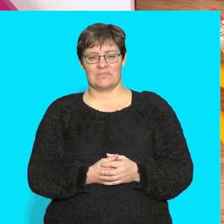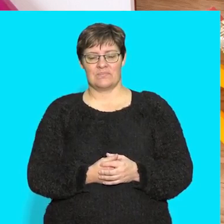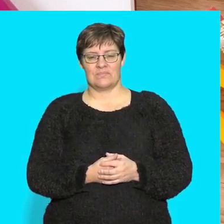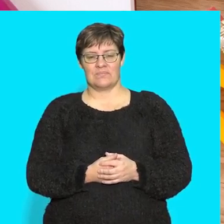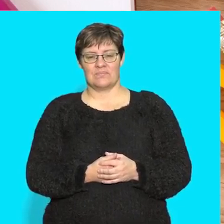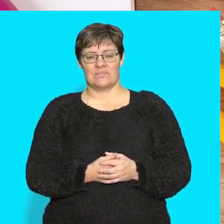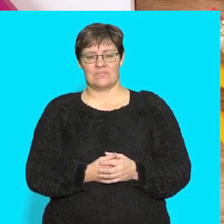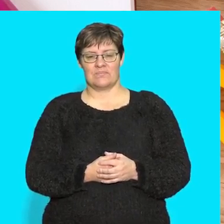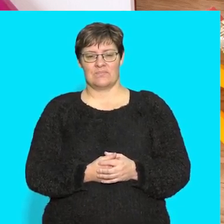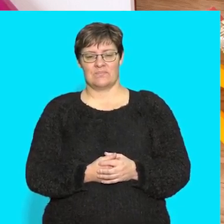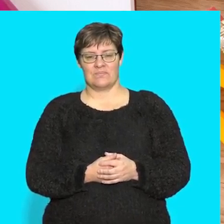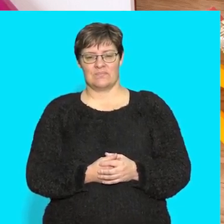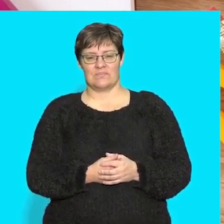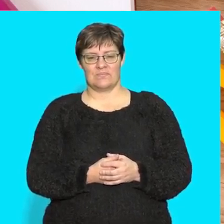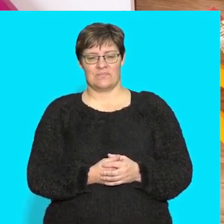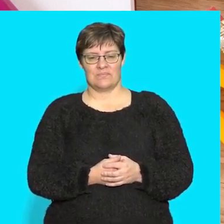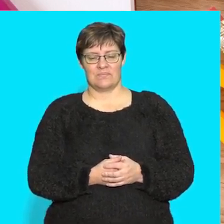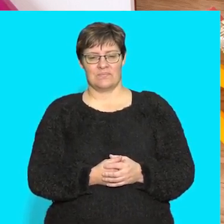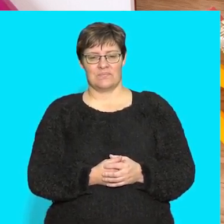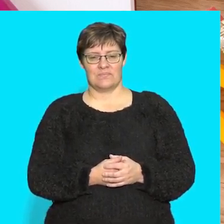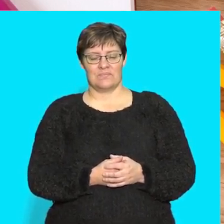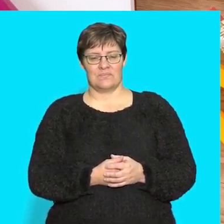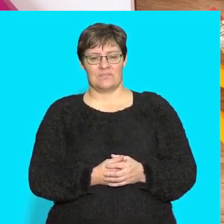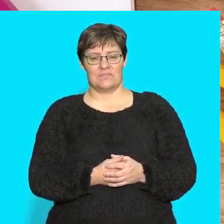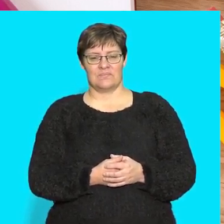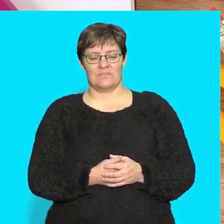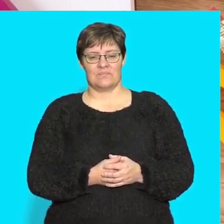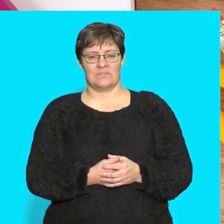You say, we sick?